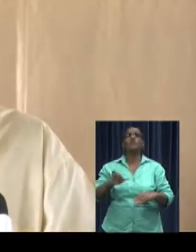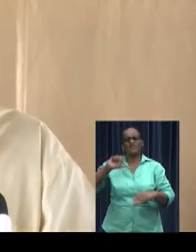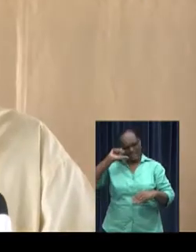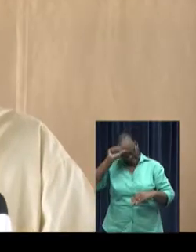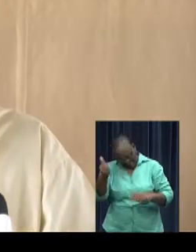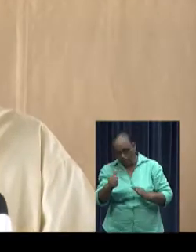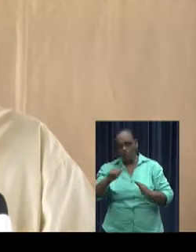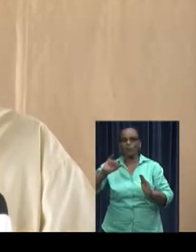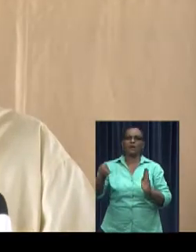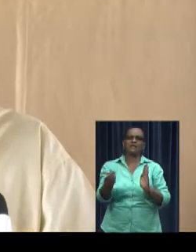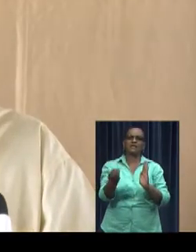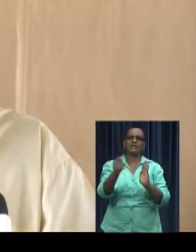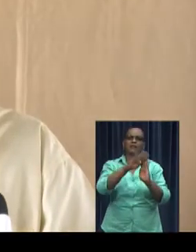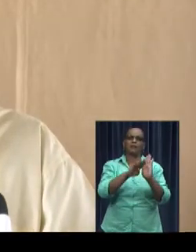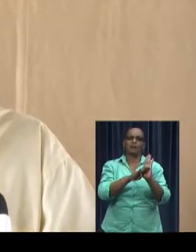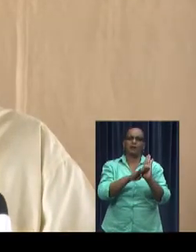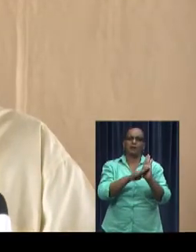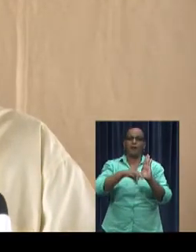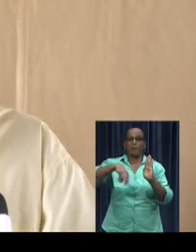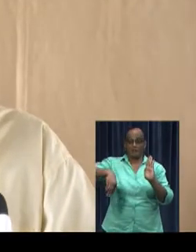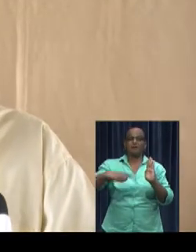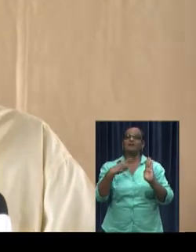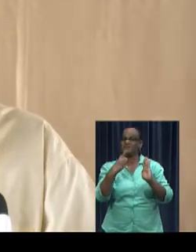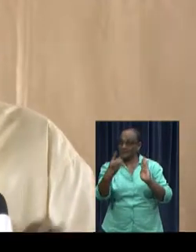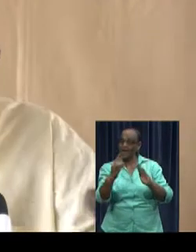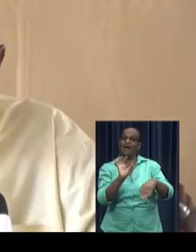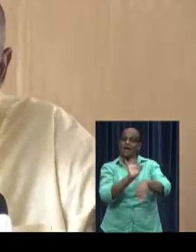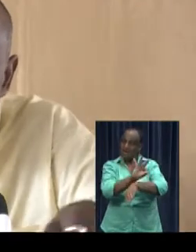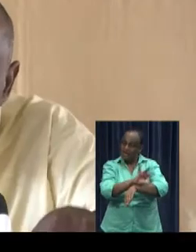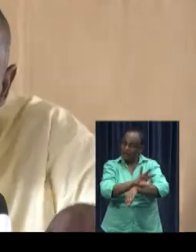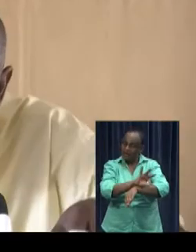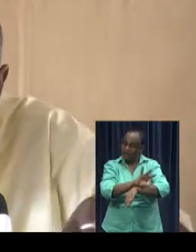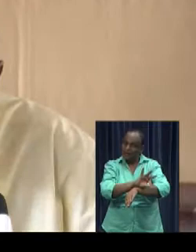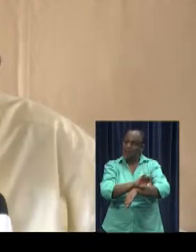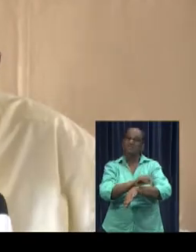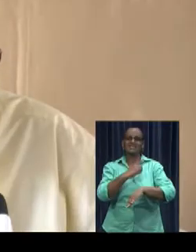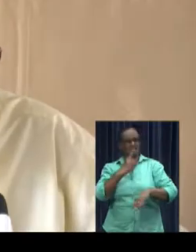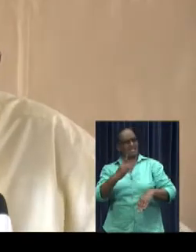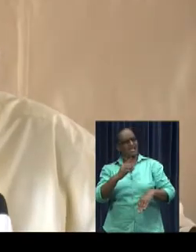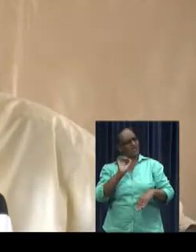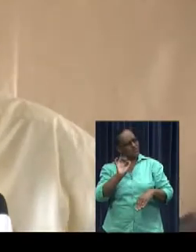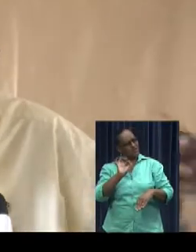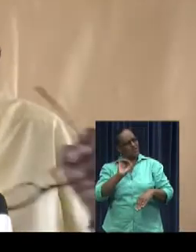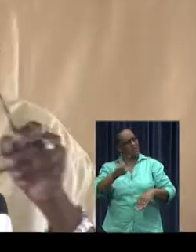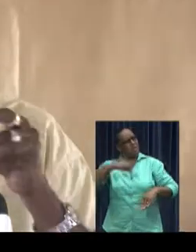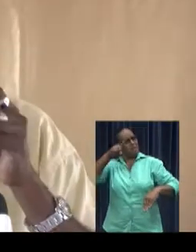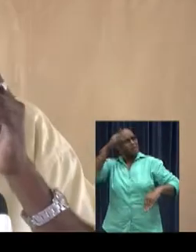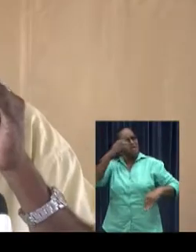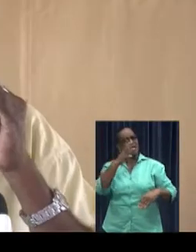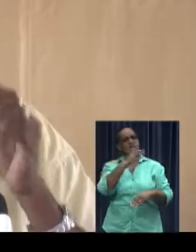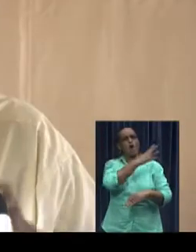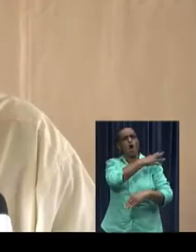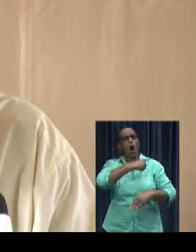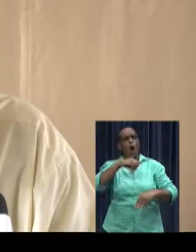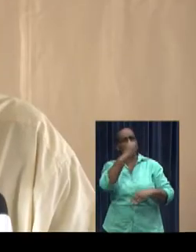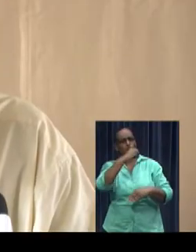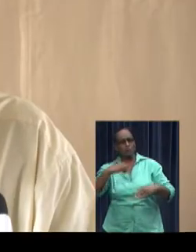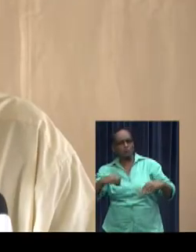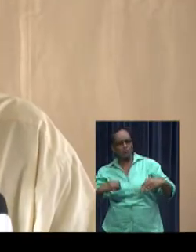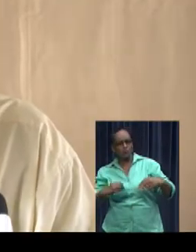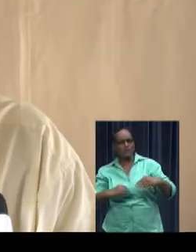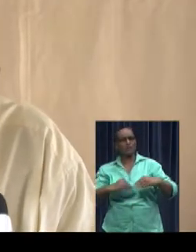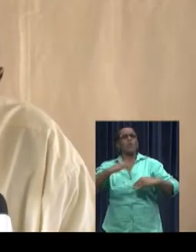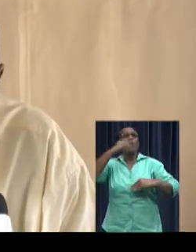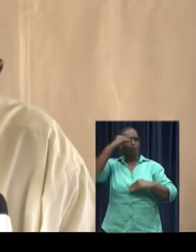not dissatisfied with the revaluation program. Nerkus said that regarding the salary, teachers have